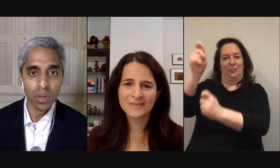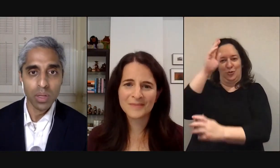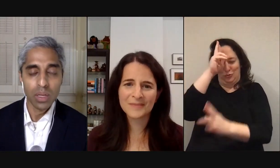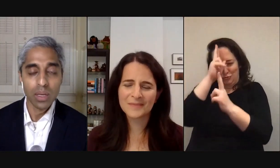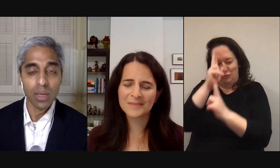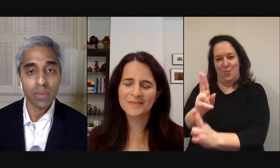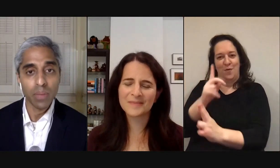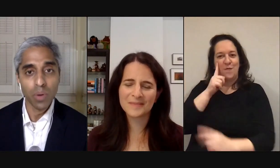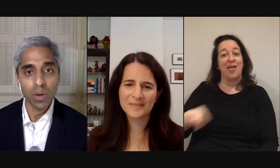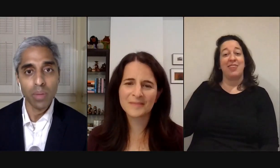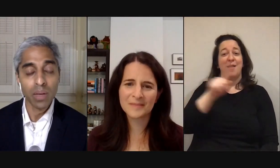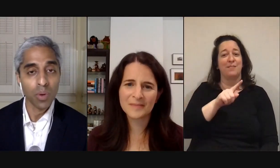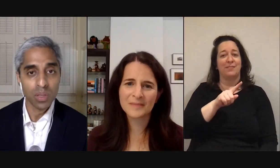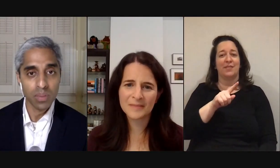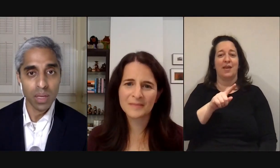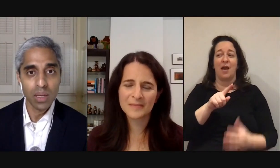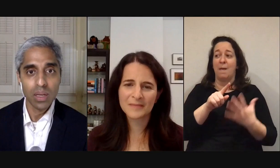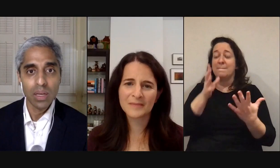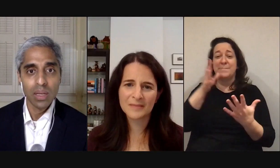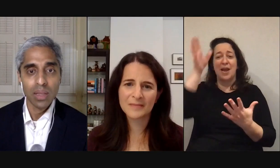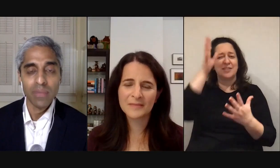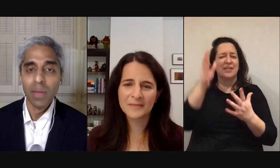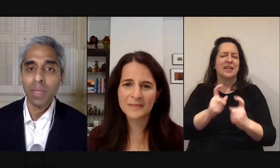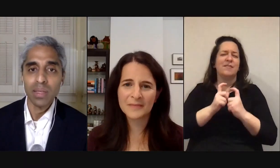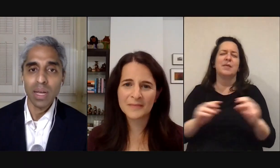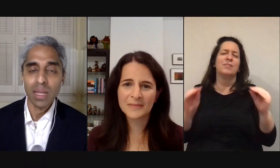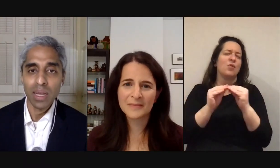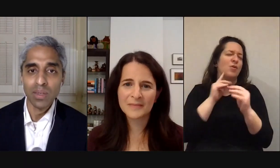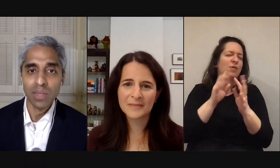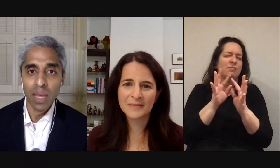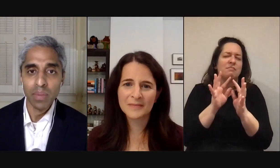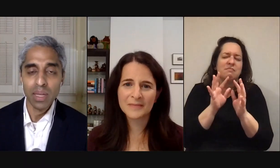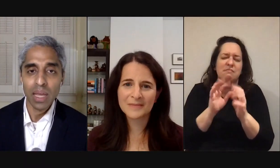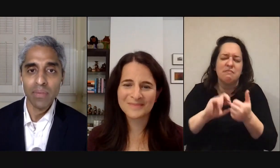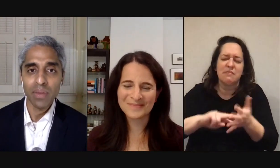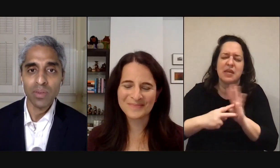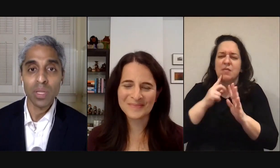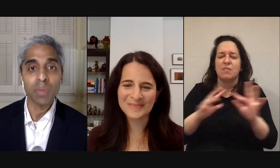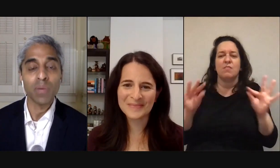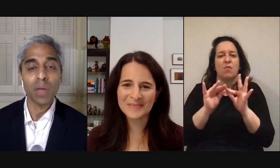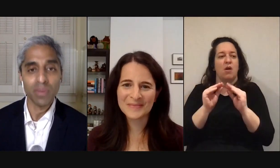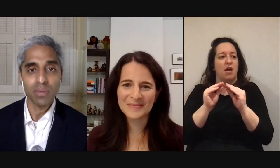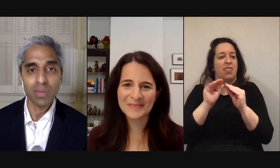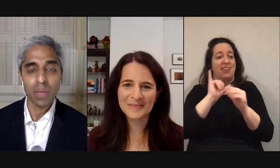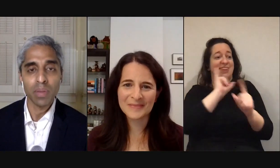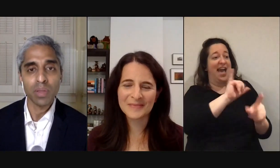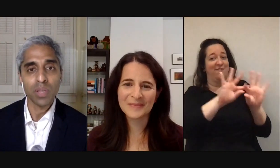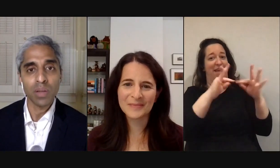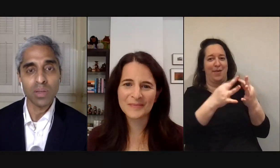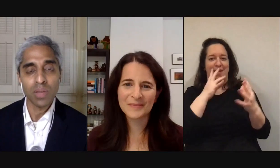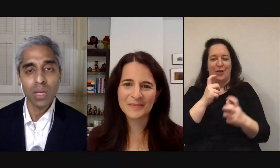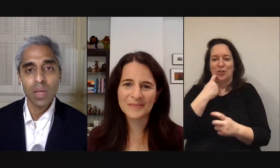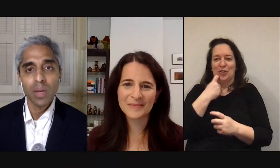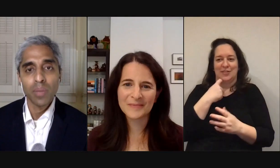me more given me more or meant more to me than the family that i just named and i feel so deeply grateful to be able